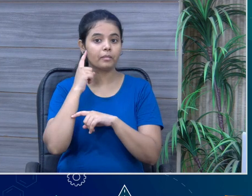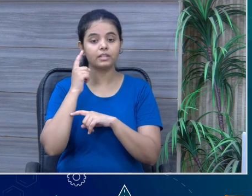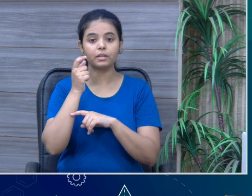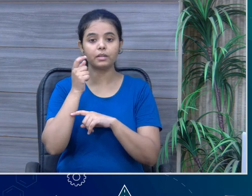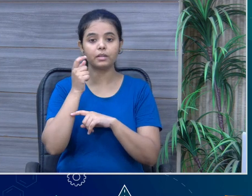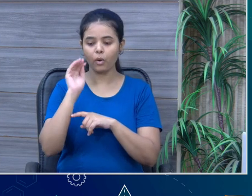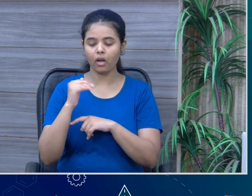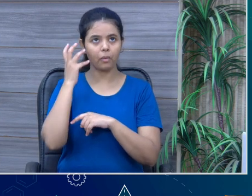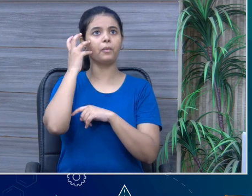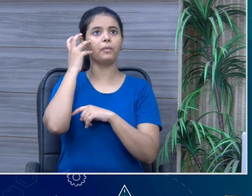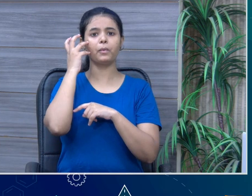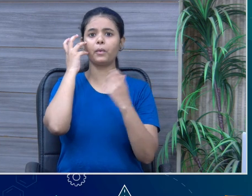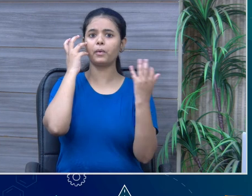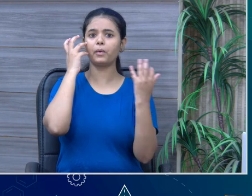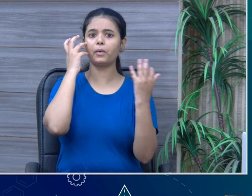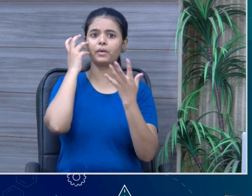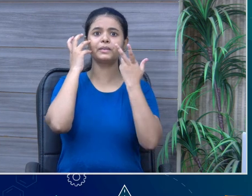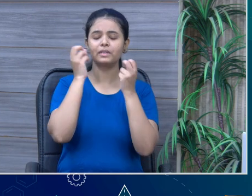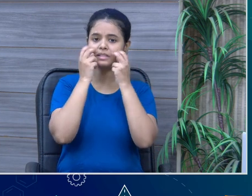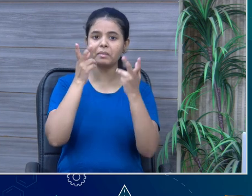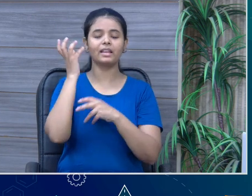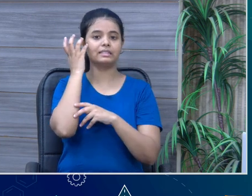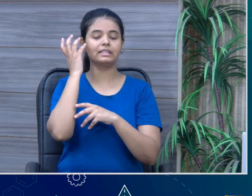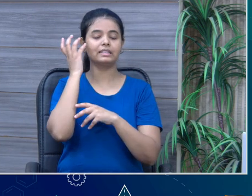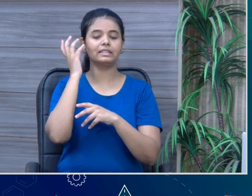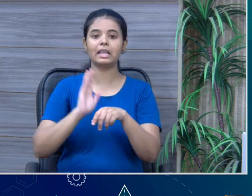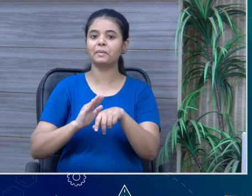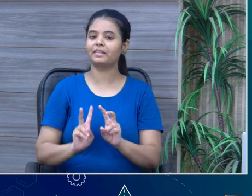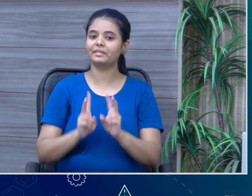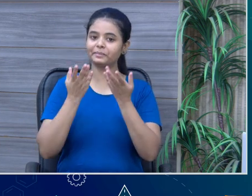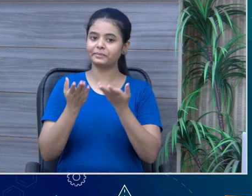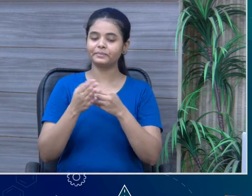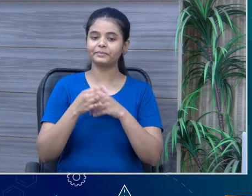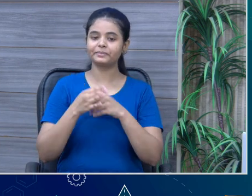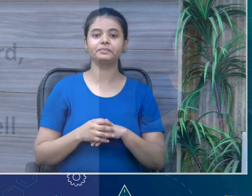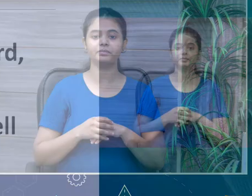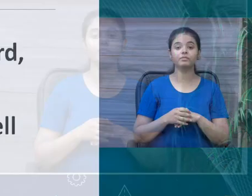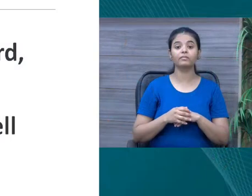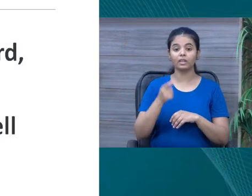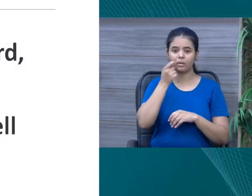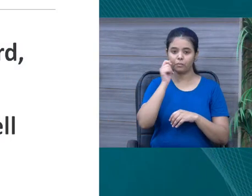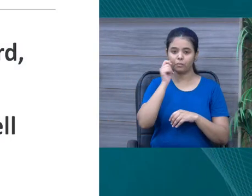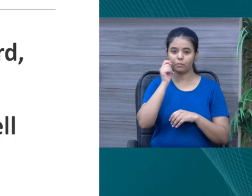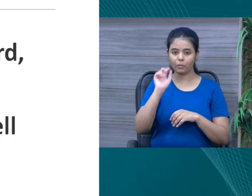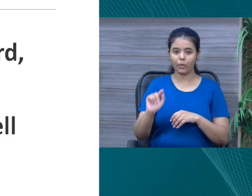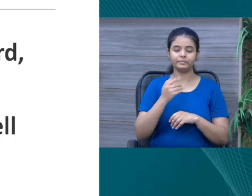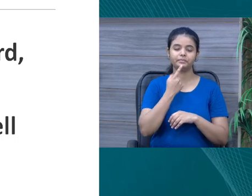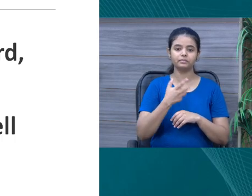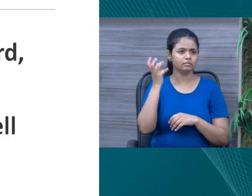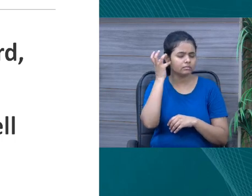little one. Which was a different thing for him. A little different experience for him. I was surprised.